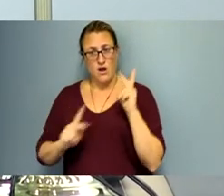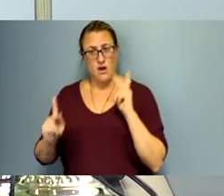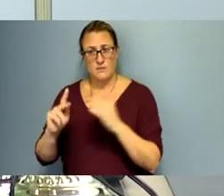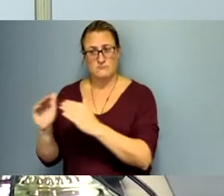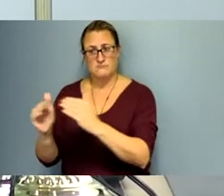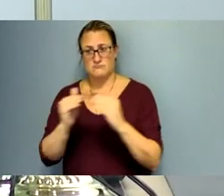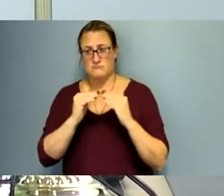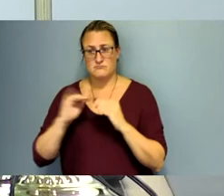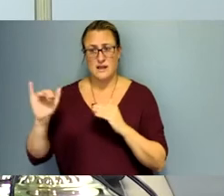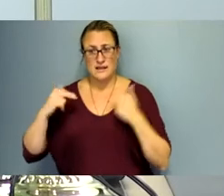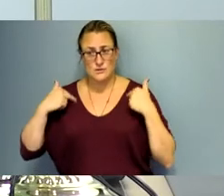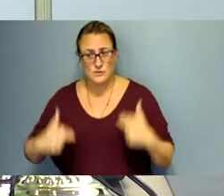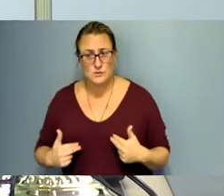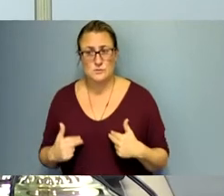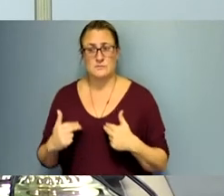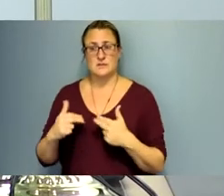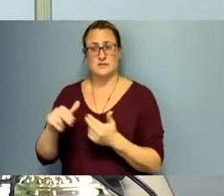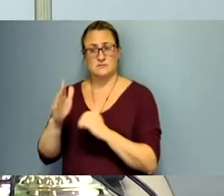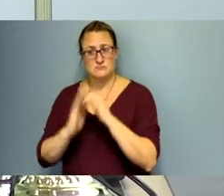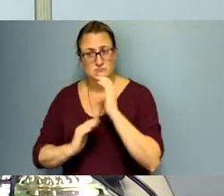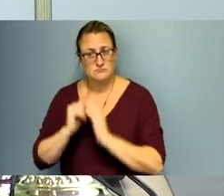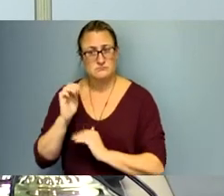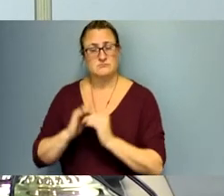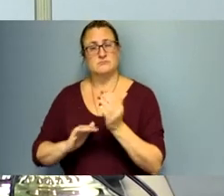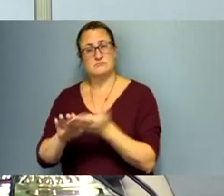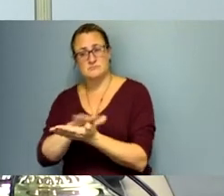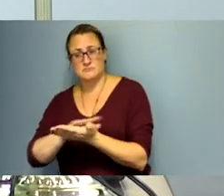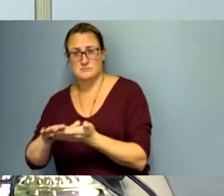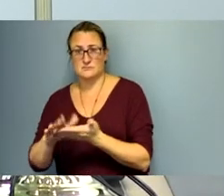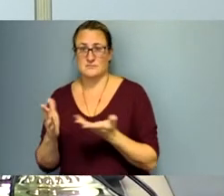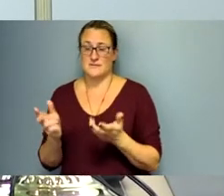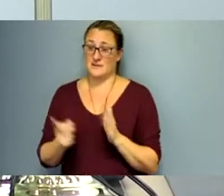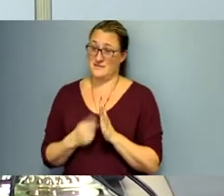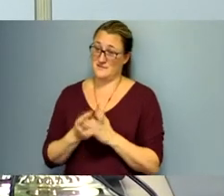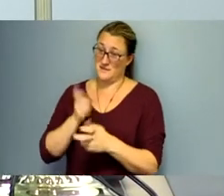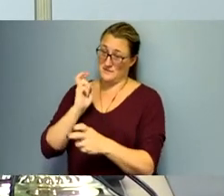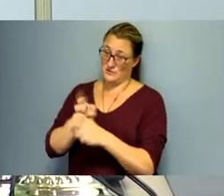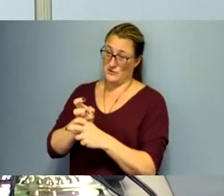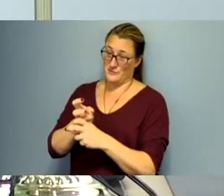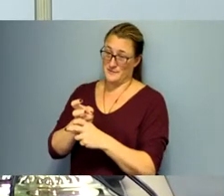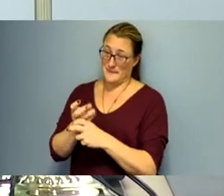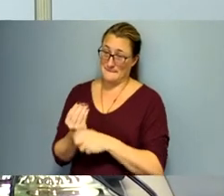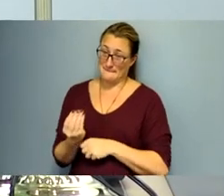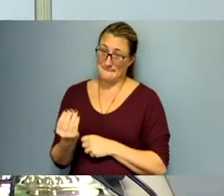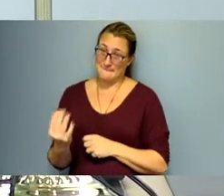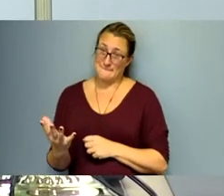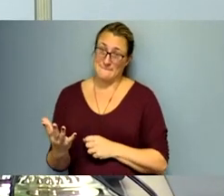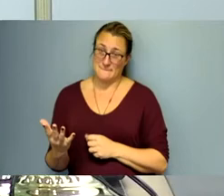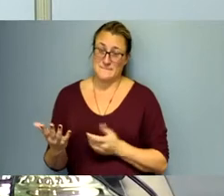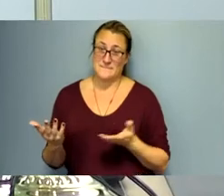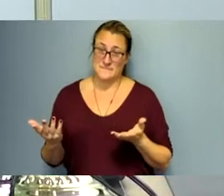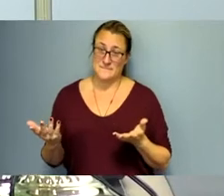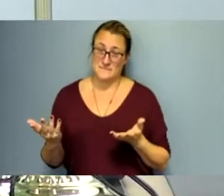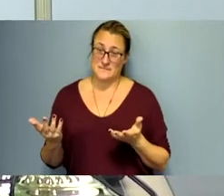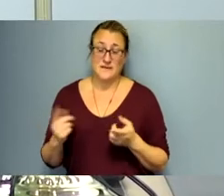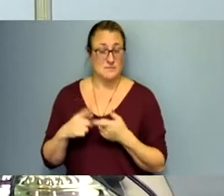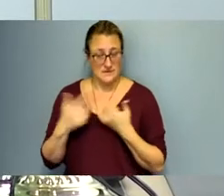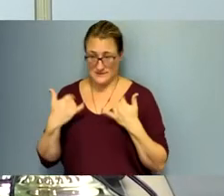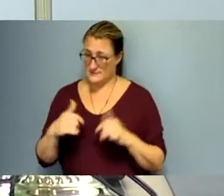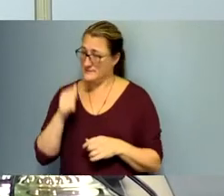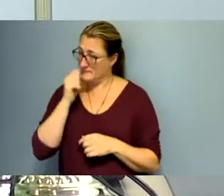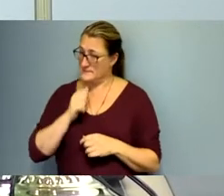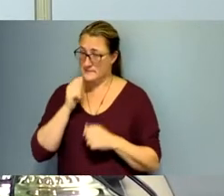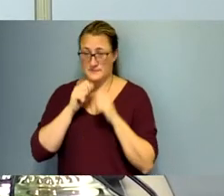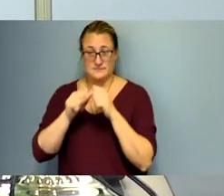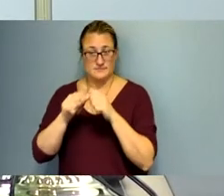decently um it is difficult to do that at times um but we have to keep doing it uh and